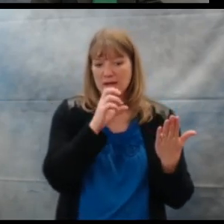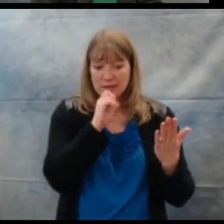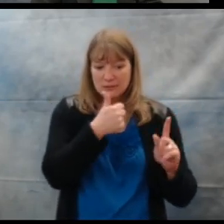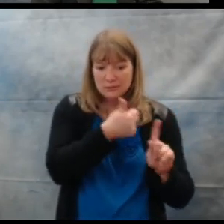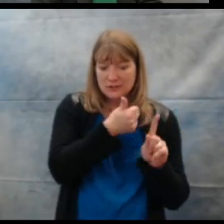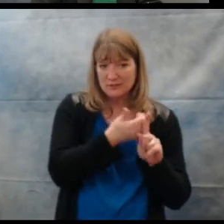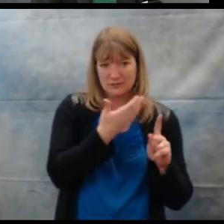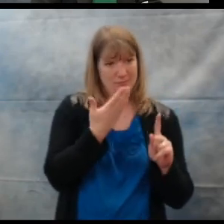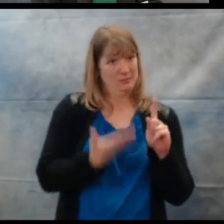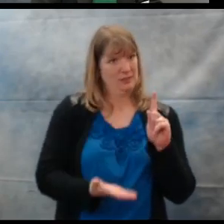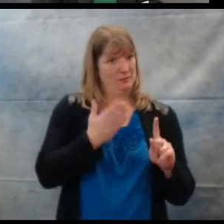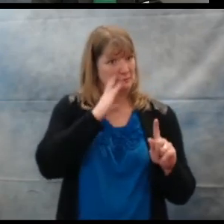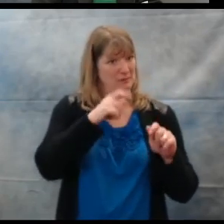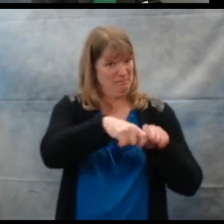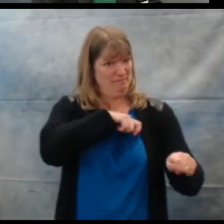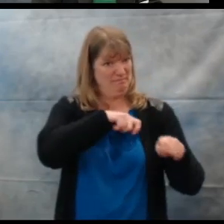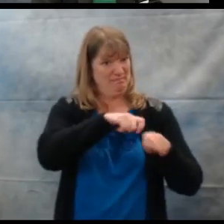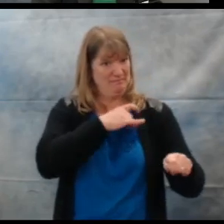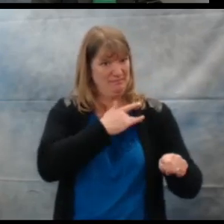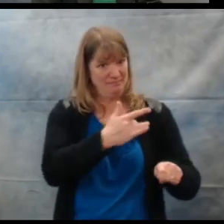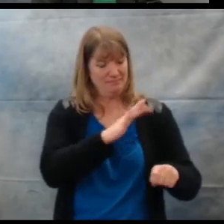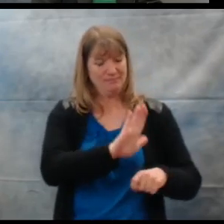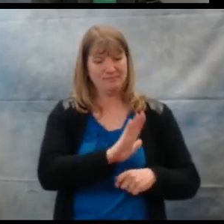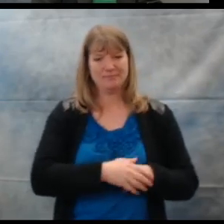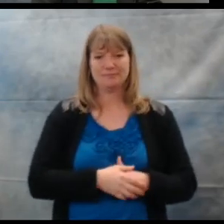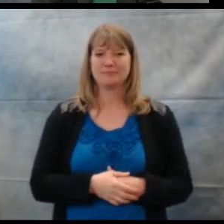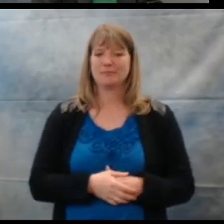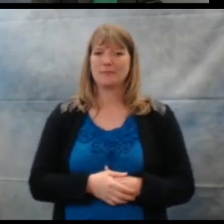of child who may be prone to tearing pages.